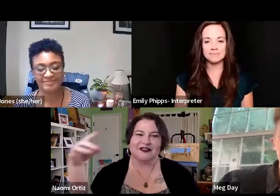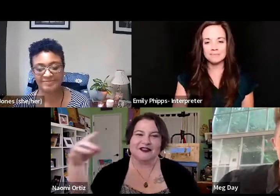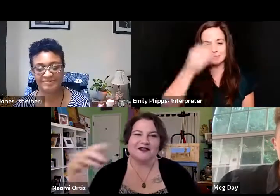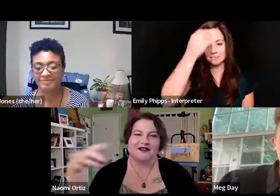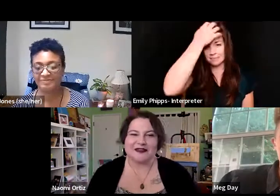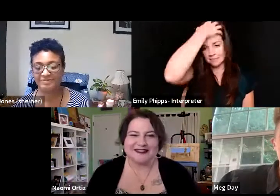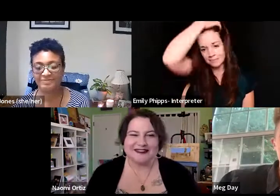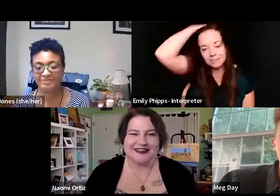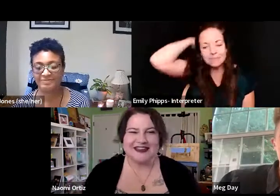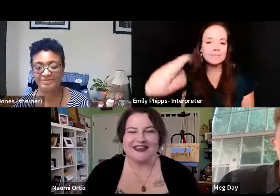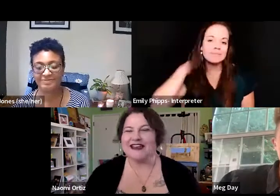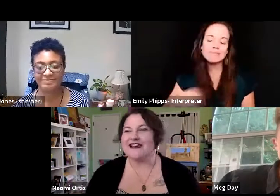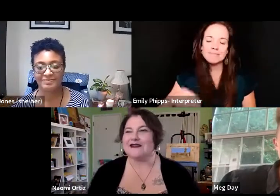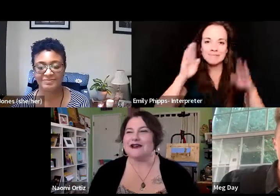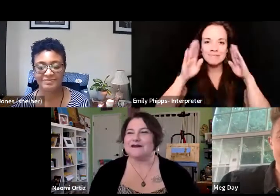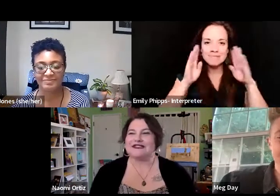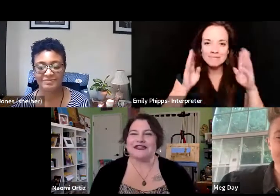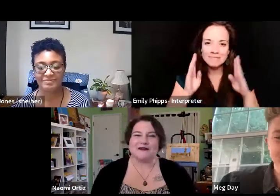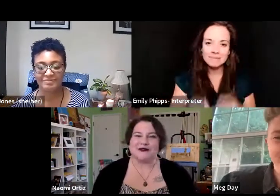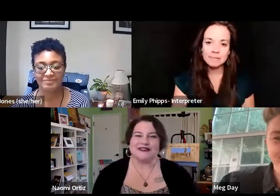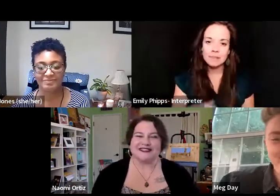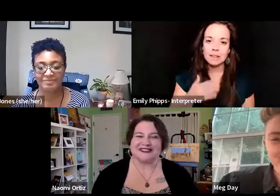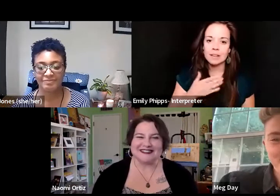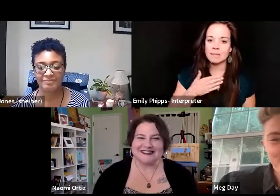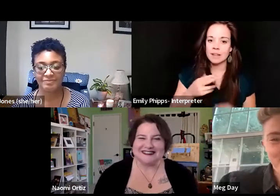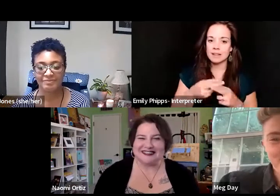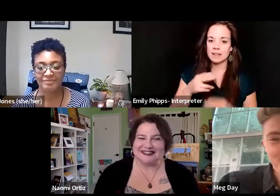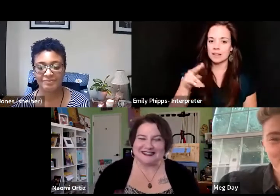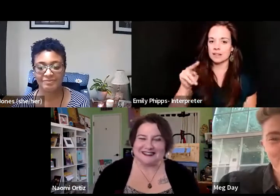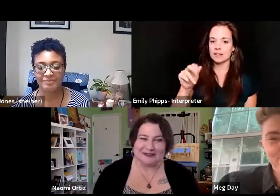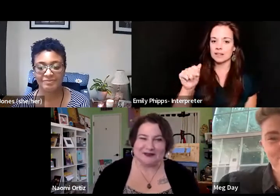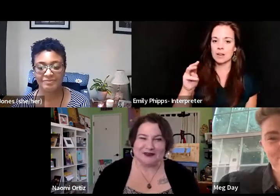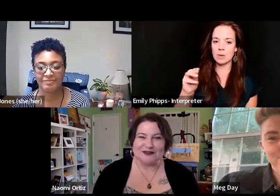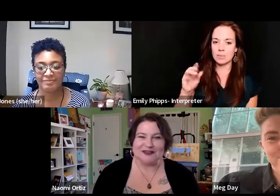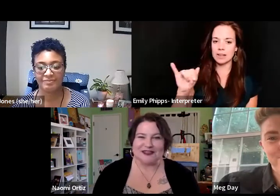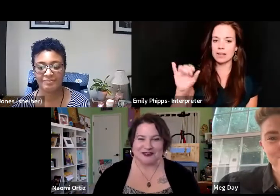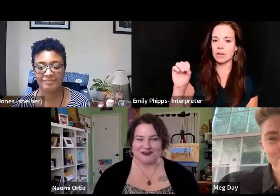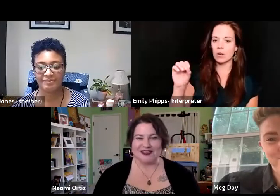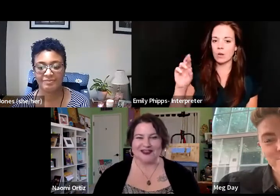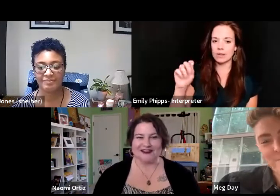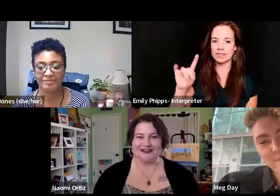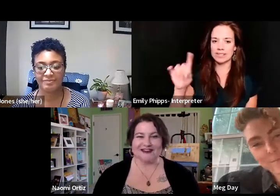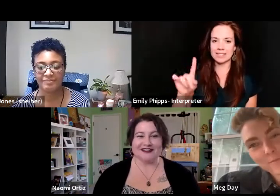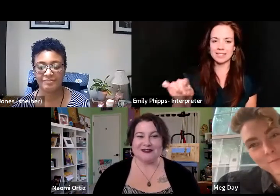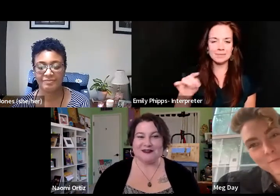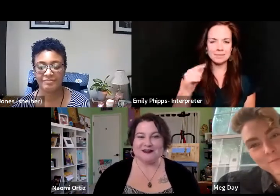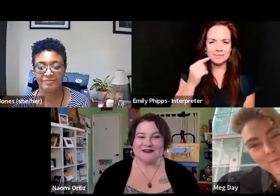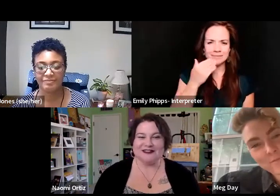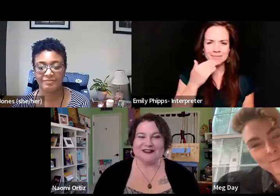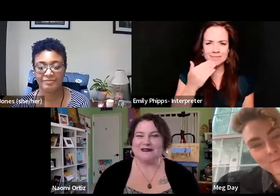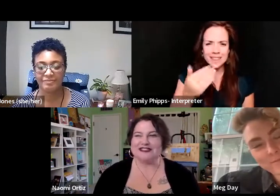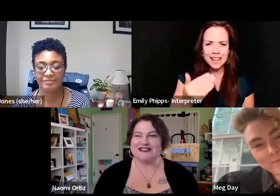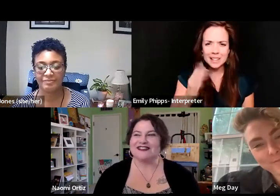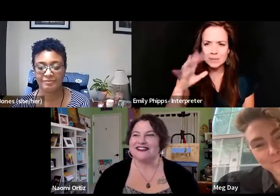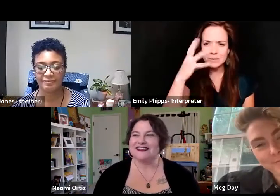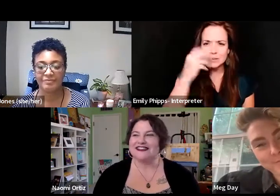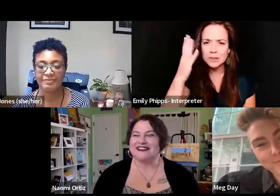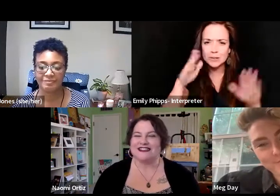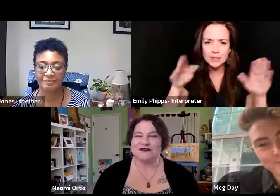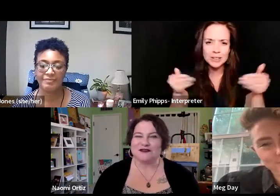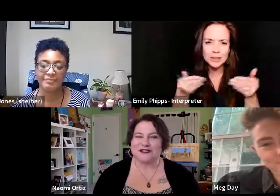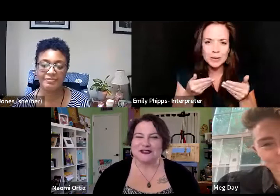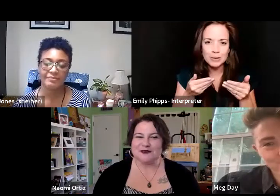Hello everyone. My name is Naomi Ortiz and such a beautiful thank you for that intro, Camisha.